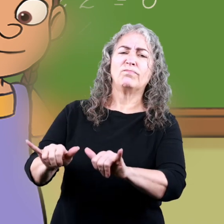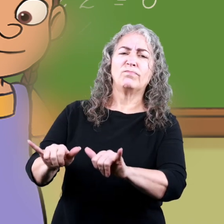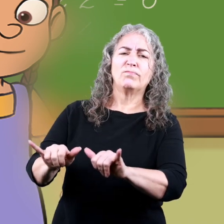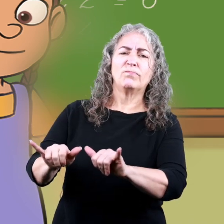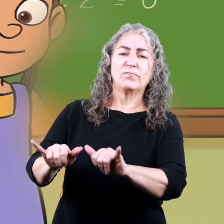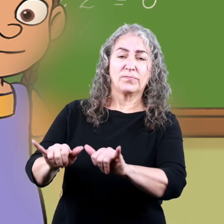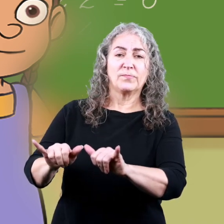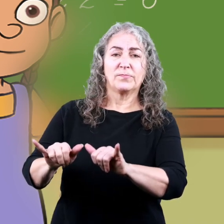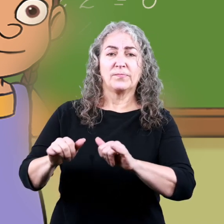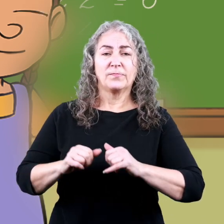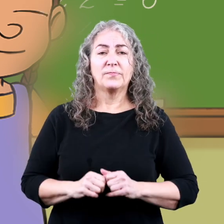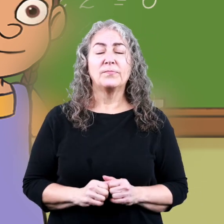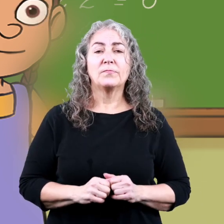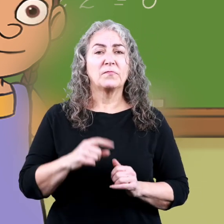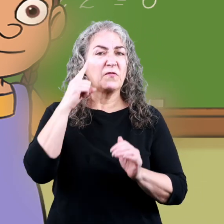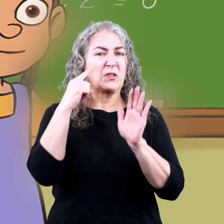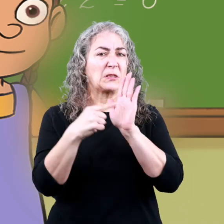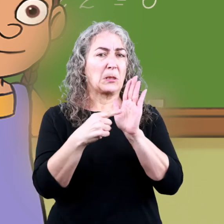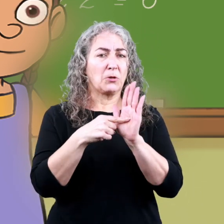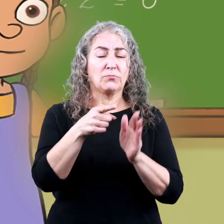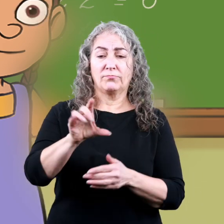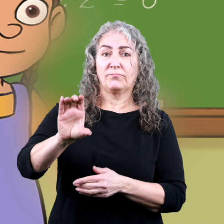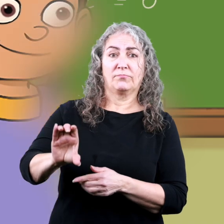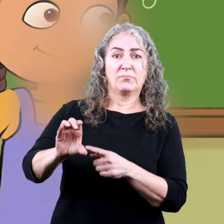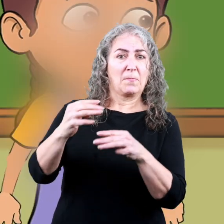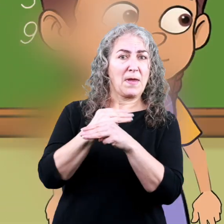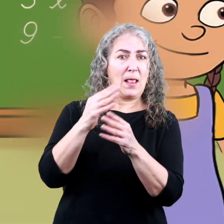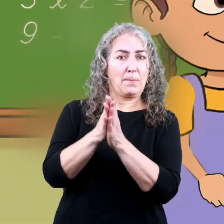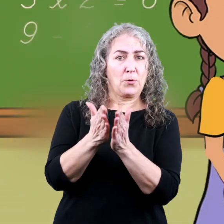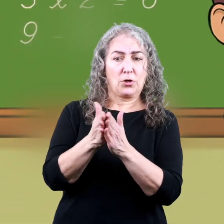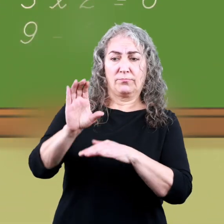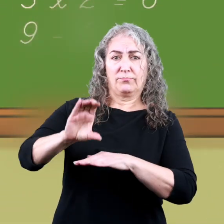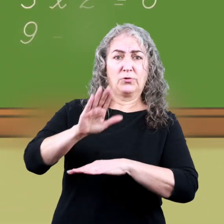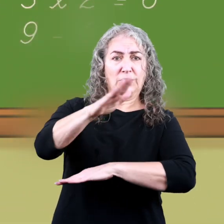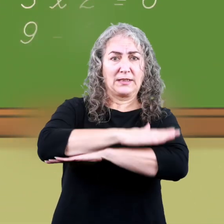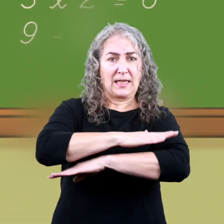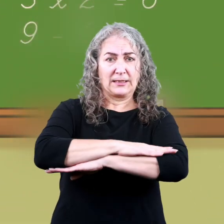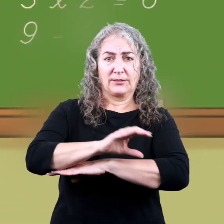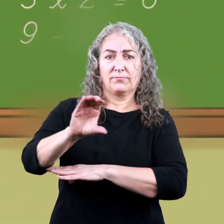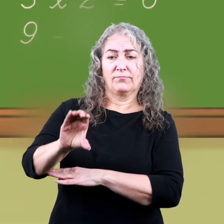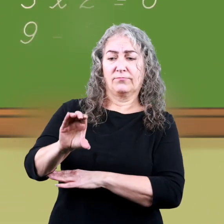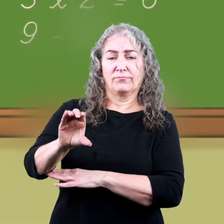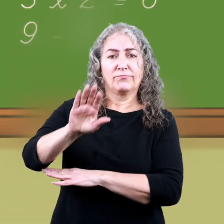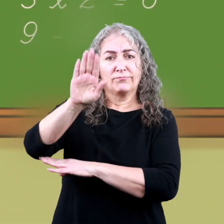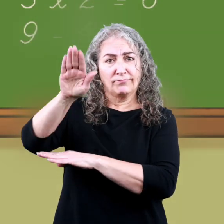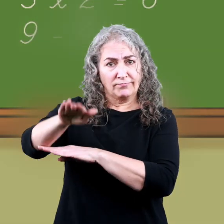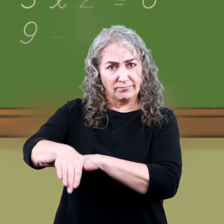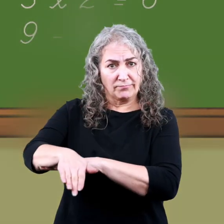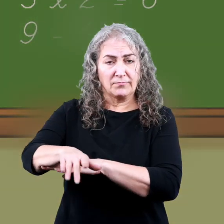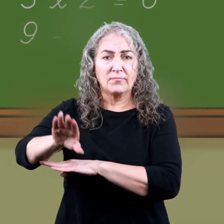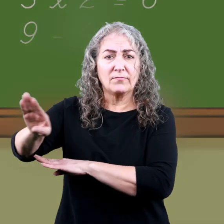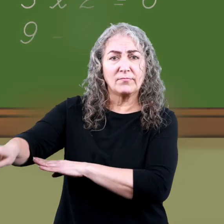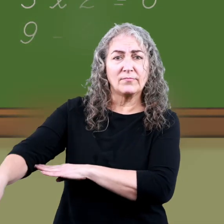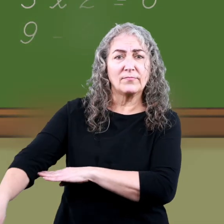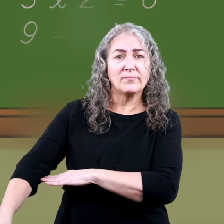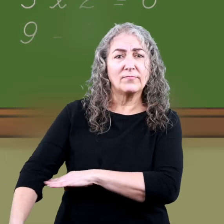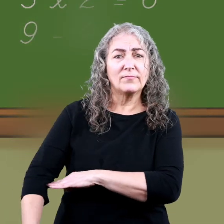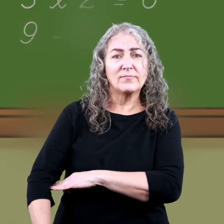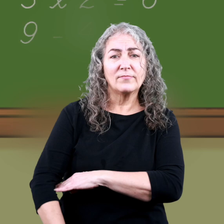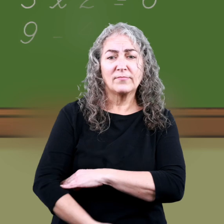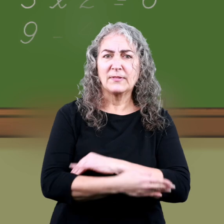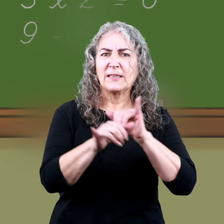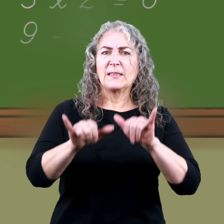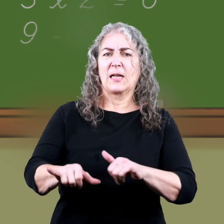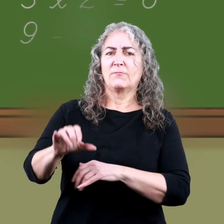doing what they're doing. For example, if you place your math book on your desk at the end of the school day, it will